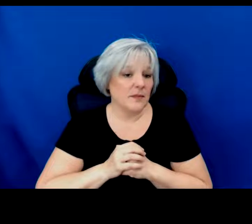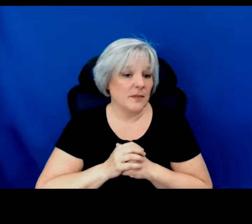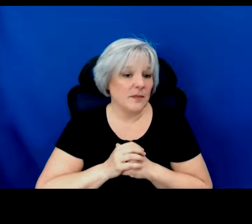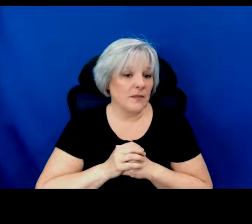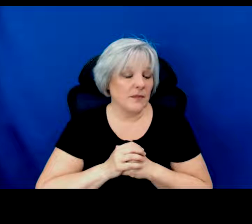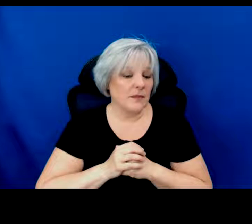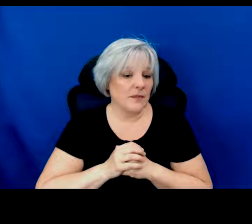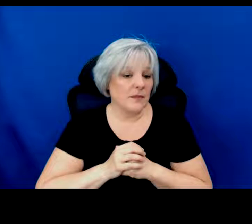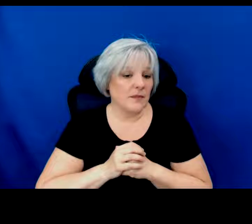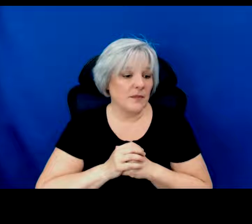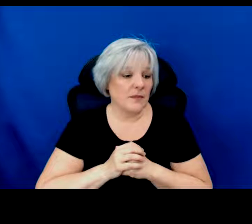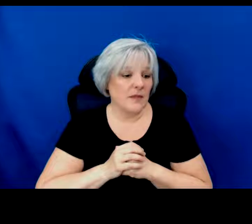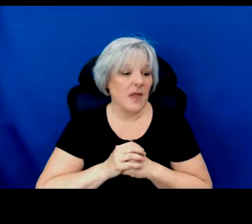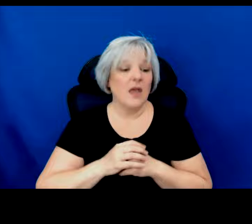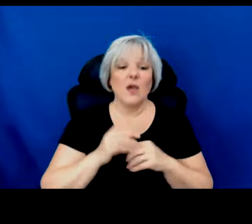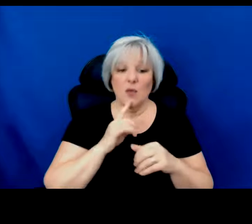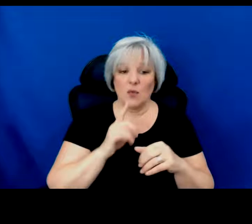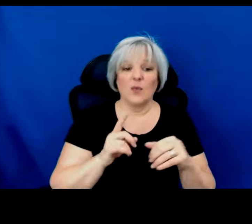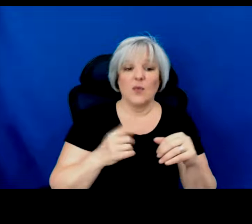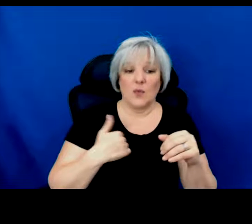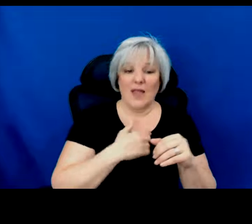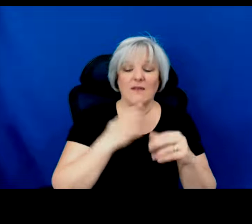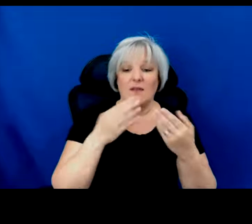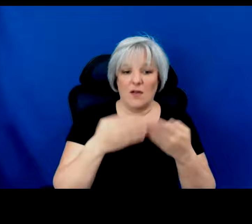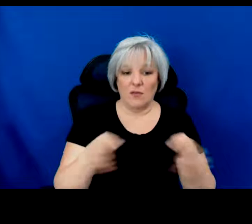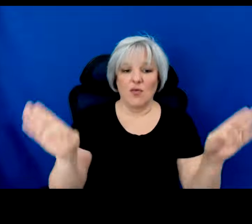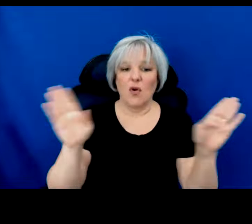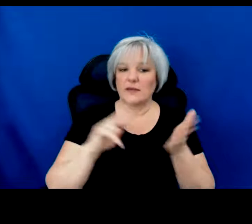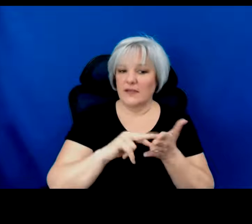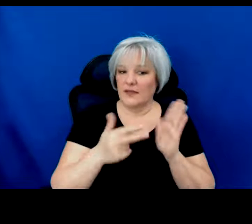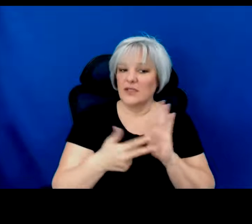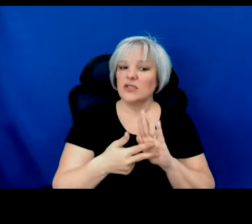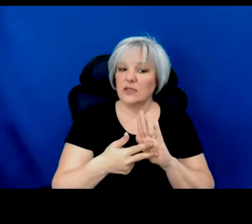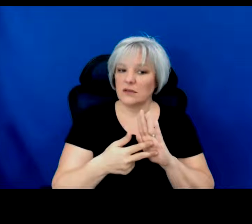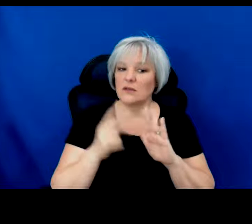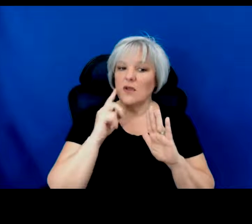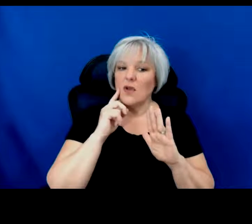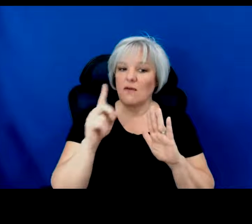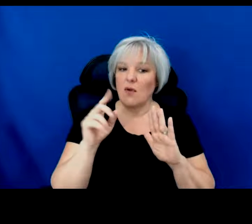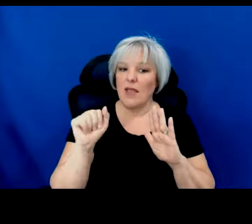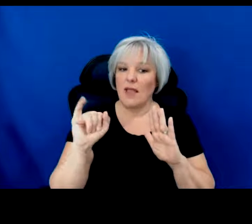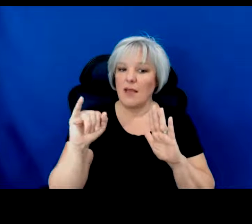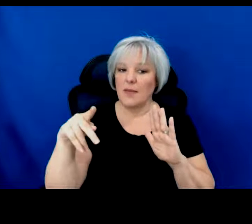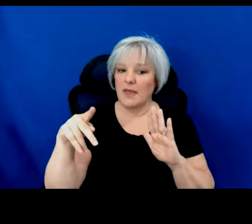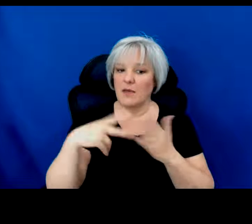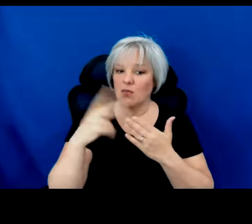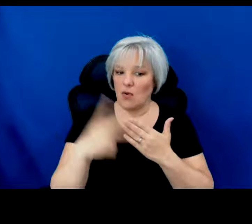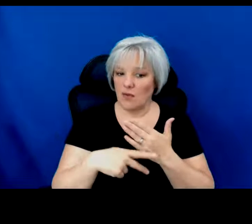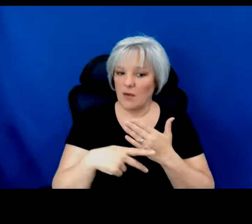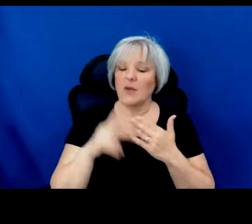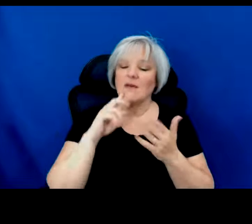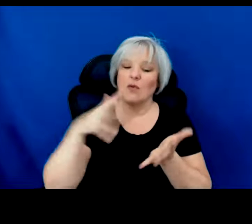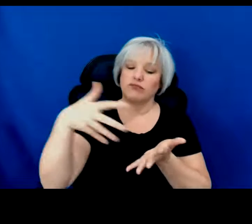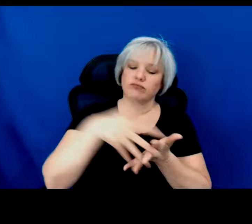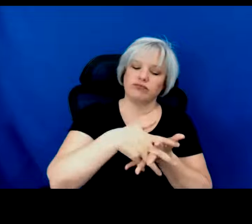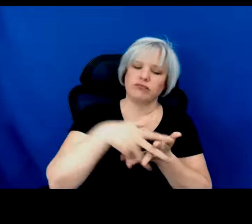As I said, we have a very broad definition for the AIP program of indigeneity.